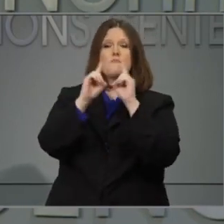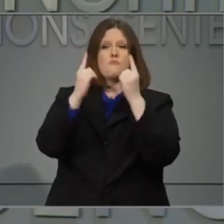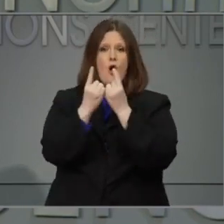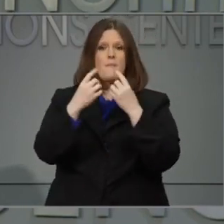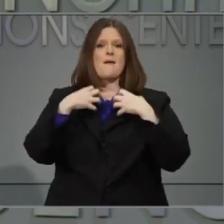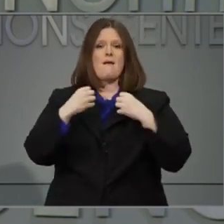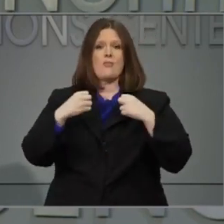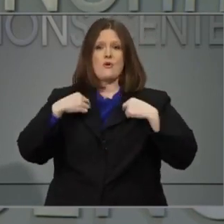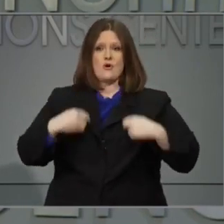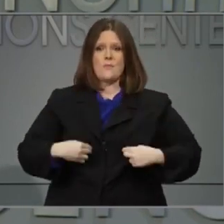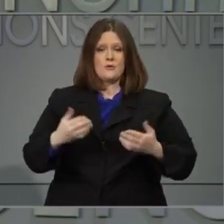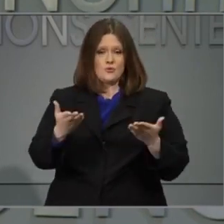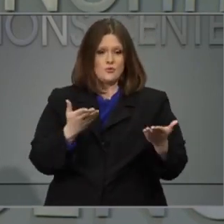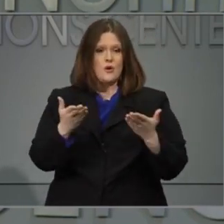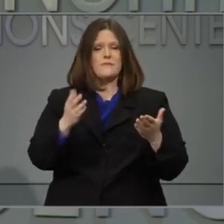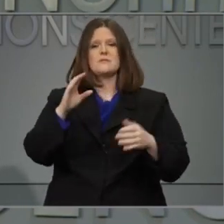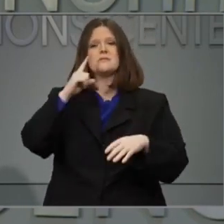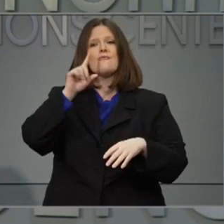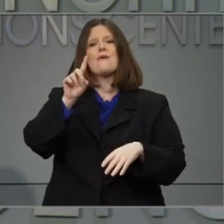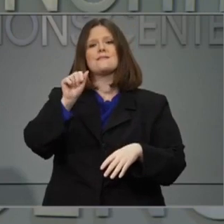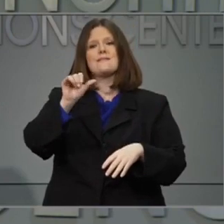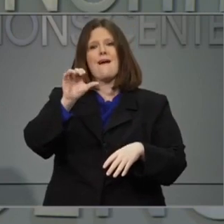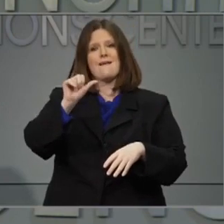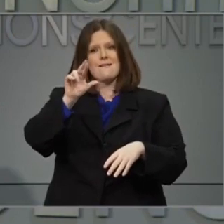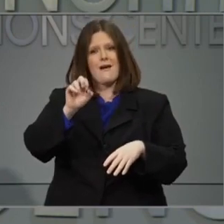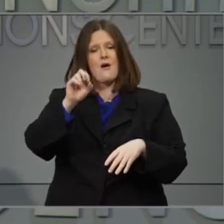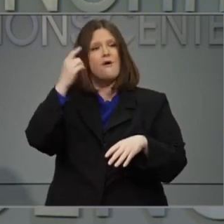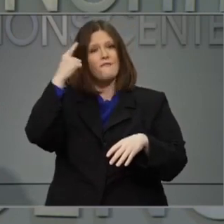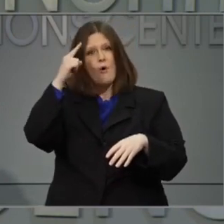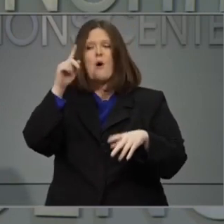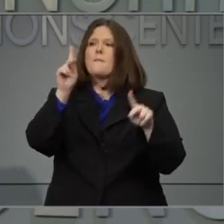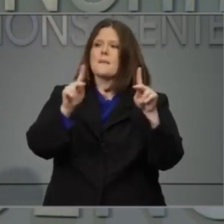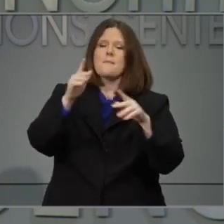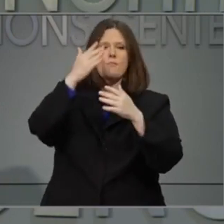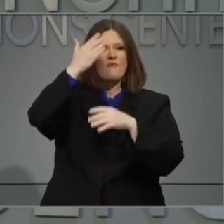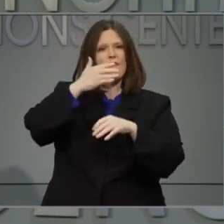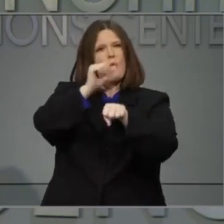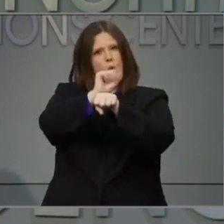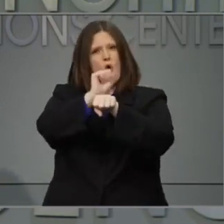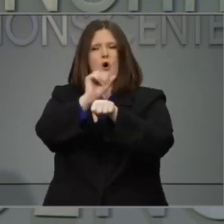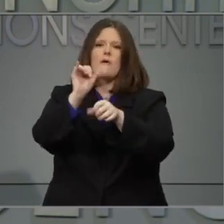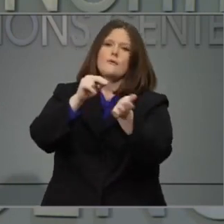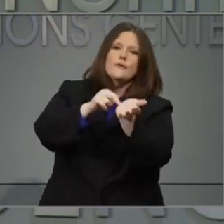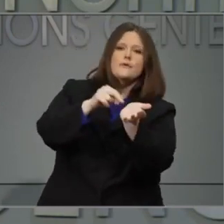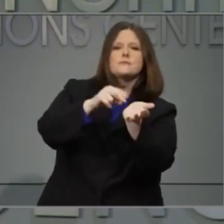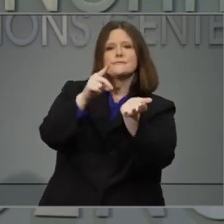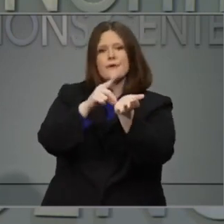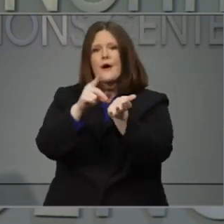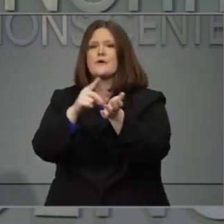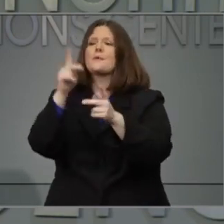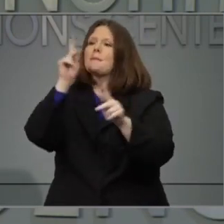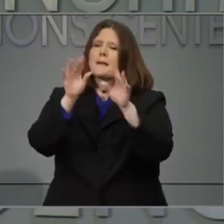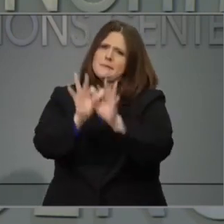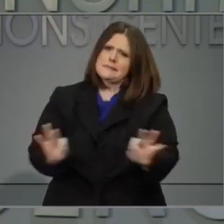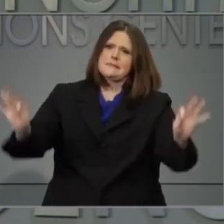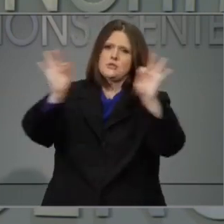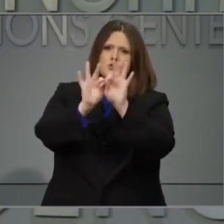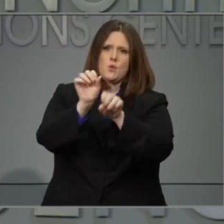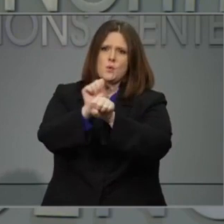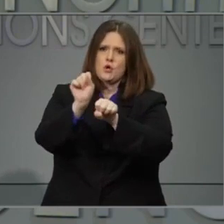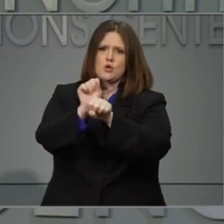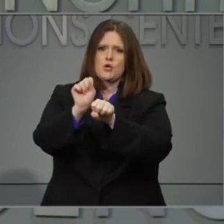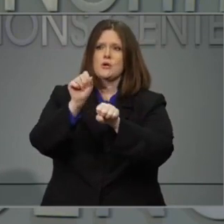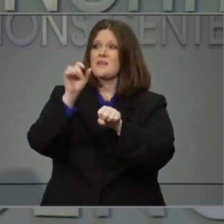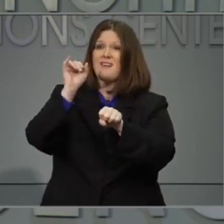Department of Health and Human Services for childcare for our frontline essential workers. They can't be out there helping